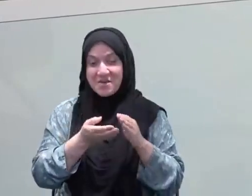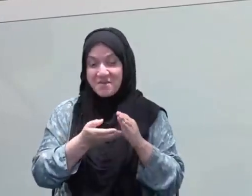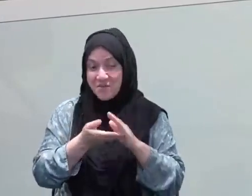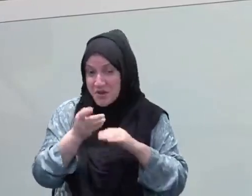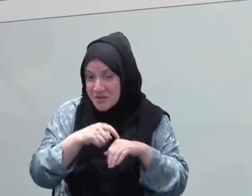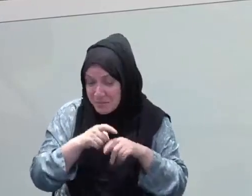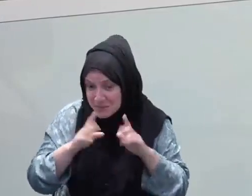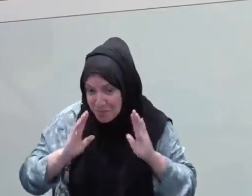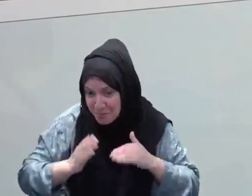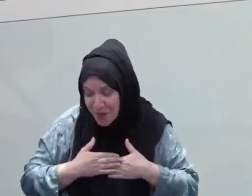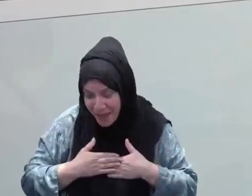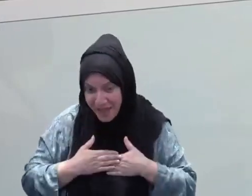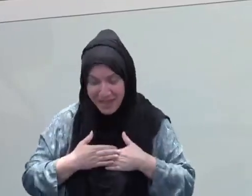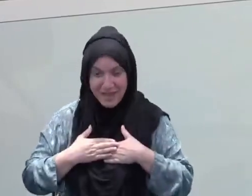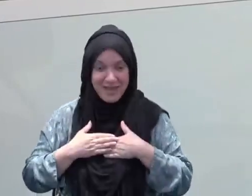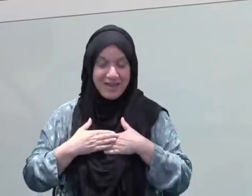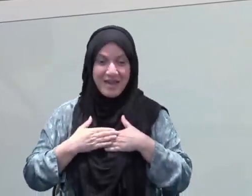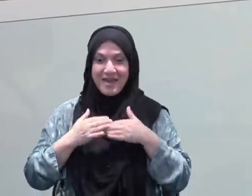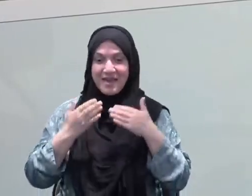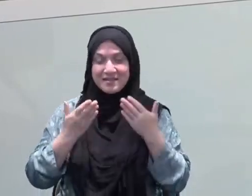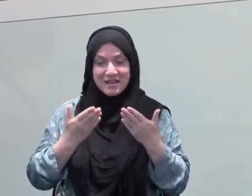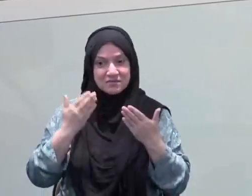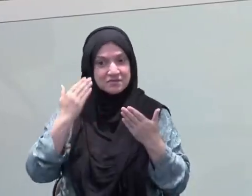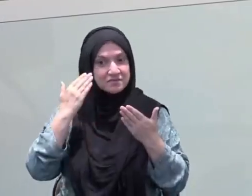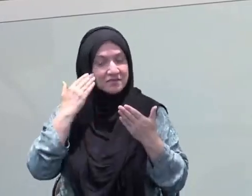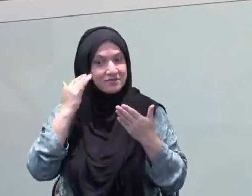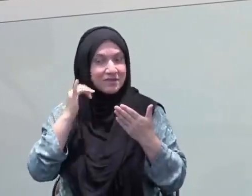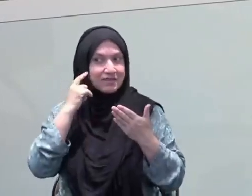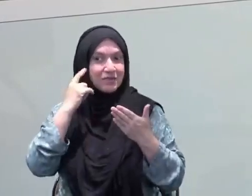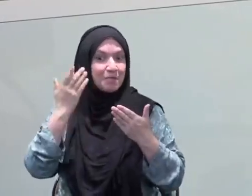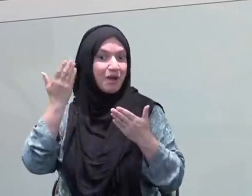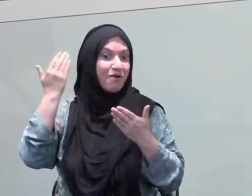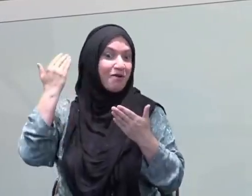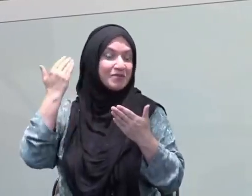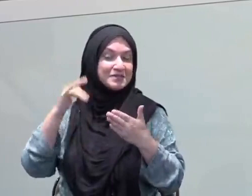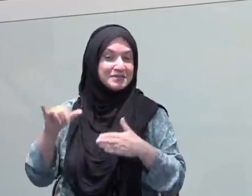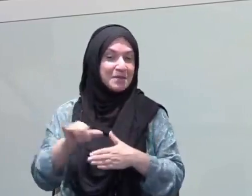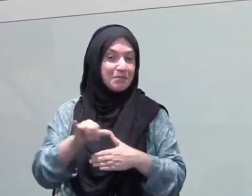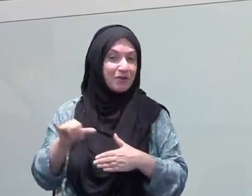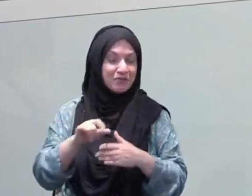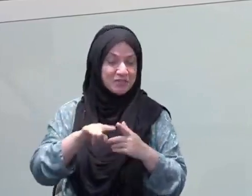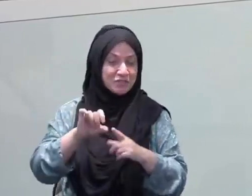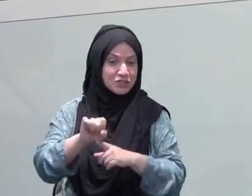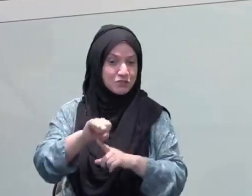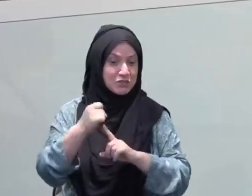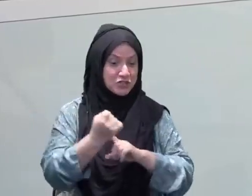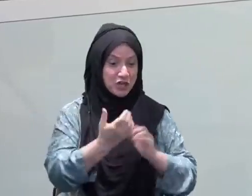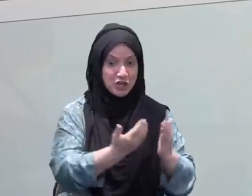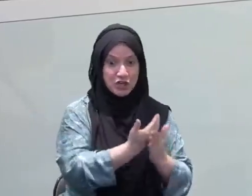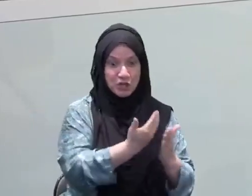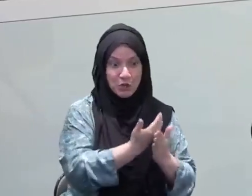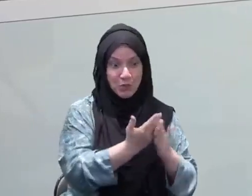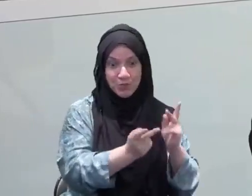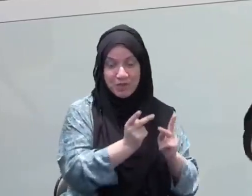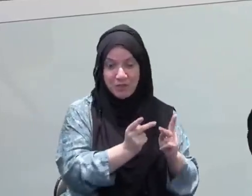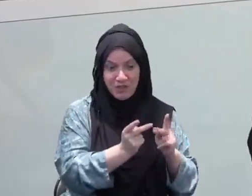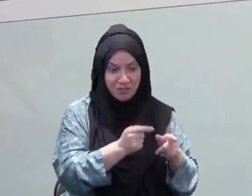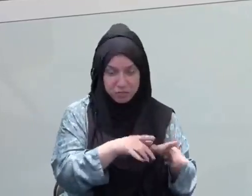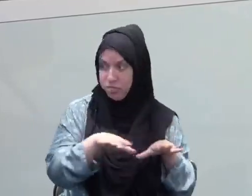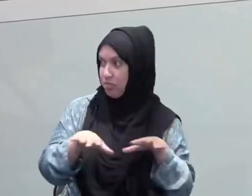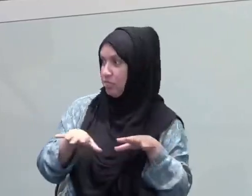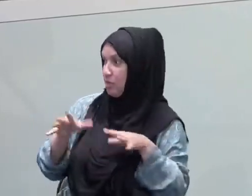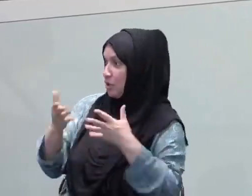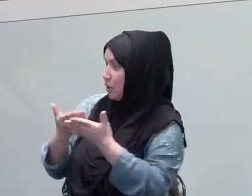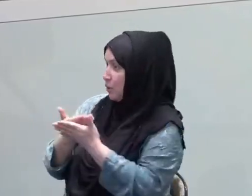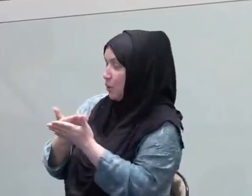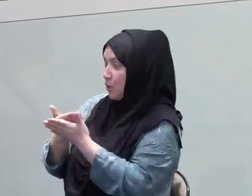is actually here with immense mercy, then you approach it differently. And as you read about the salaf and you